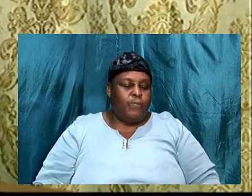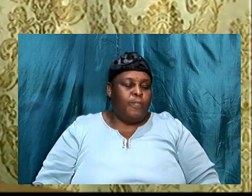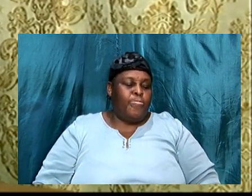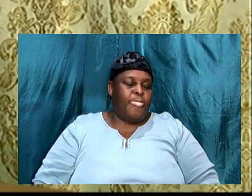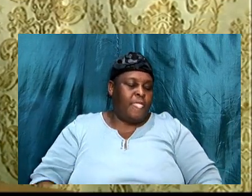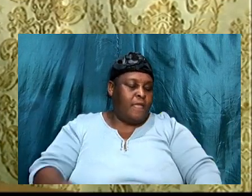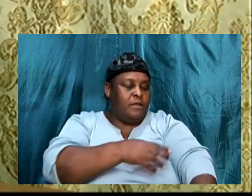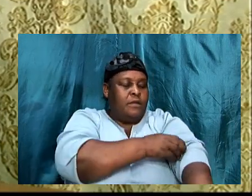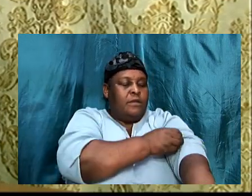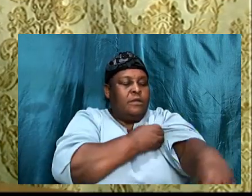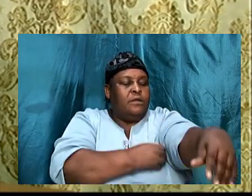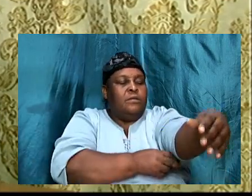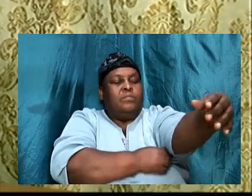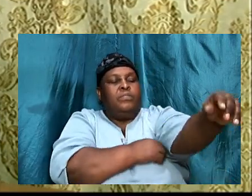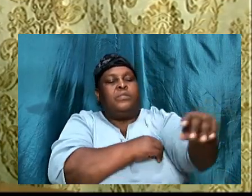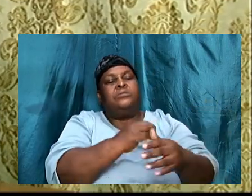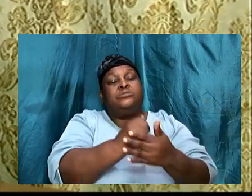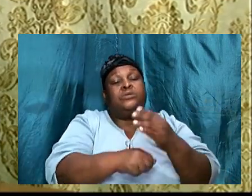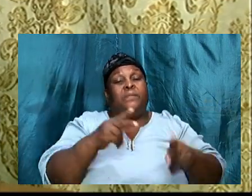some folks, got married,